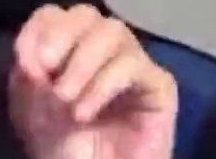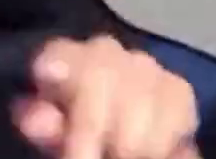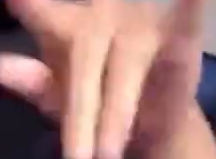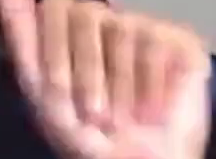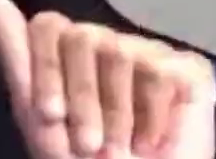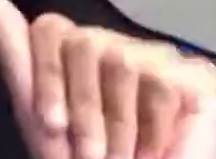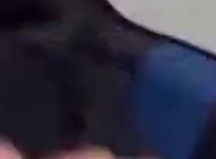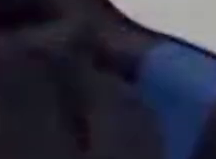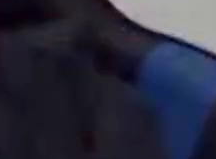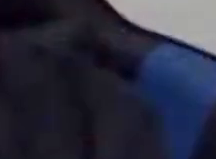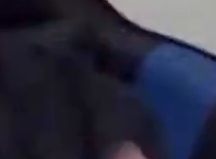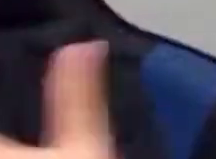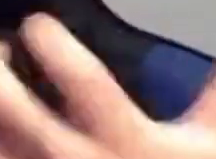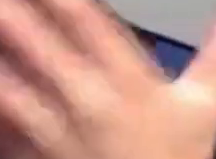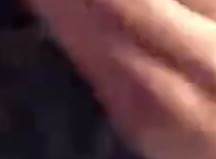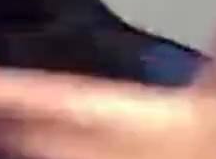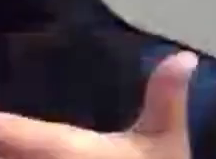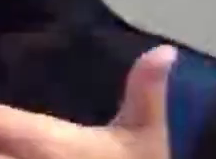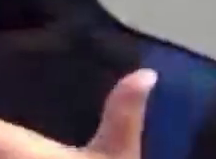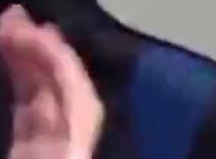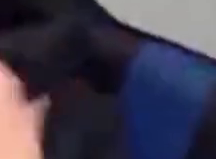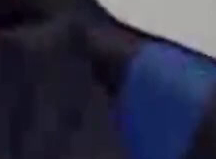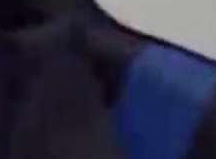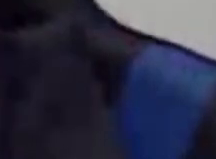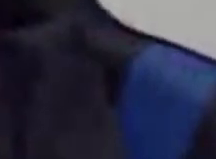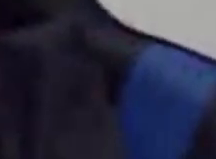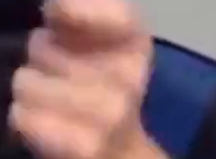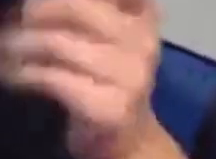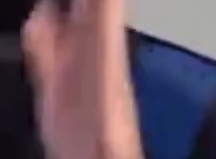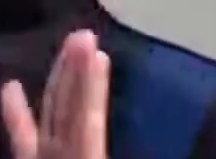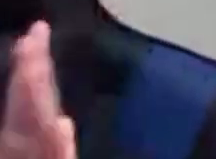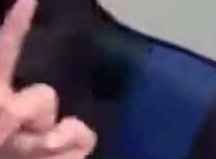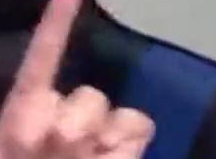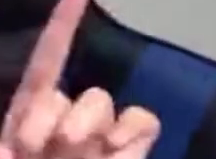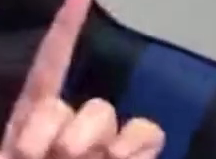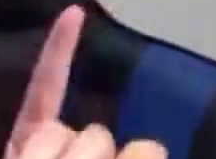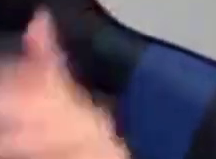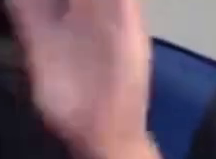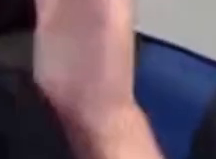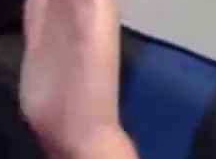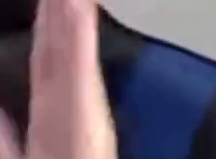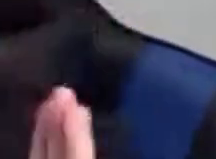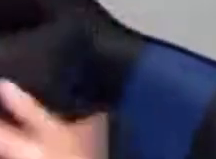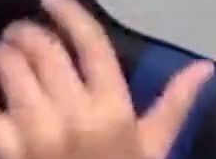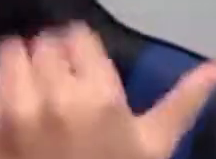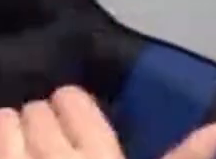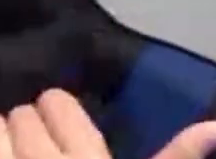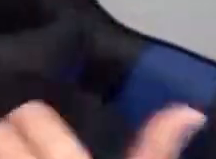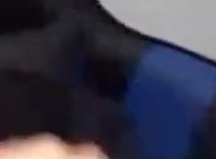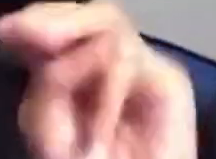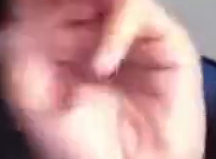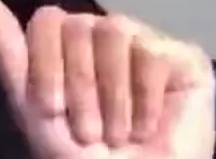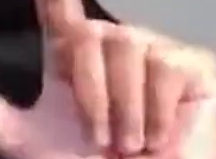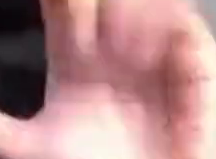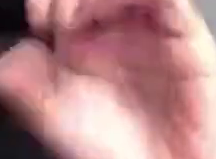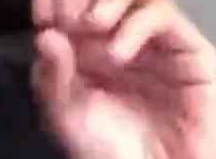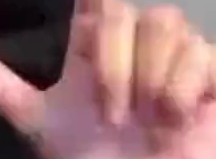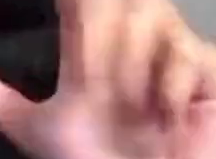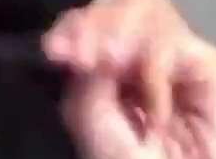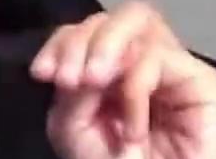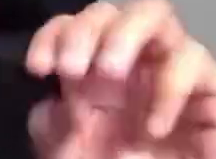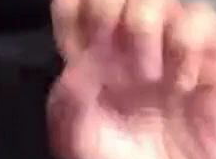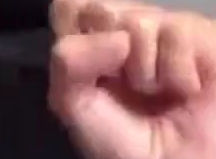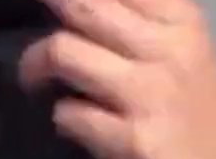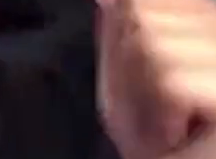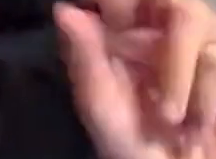I would like to introduce our facilitator, presenter today, Malcolm Shanks, a researcher,